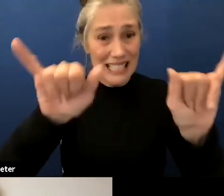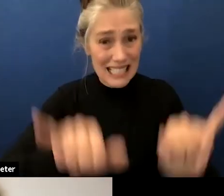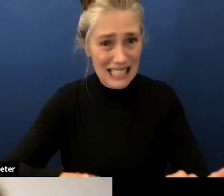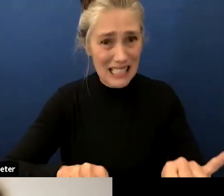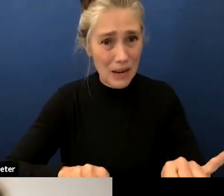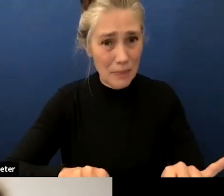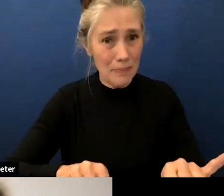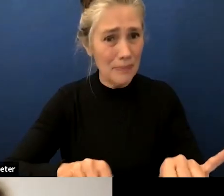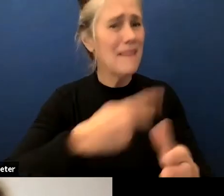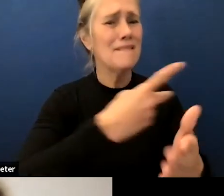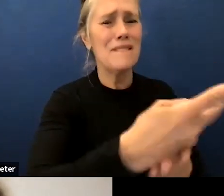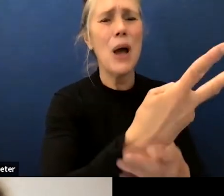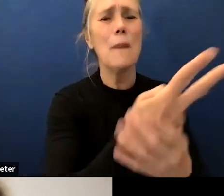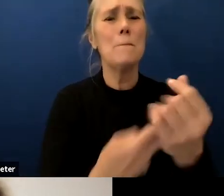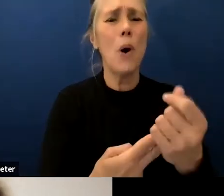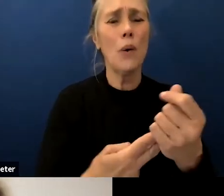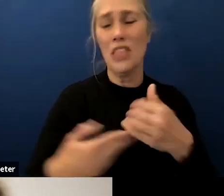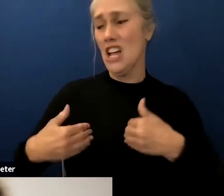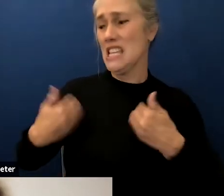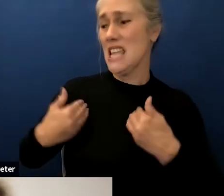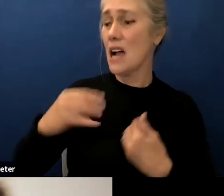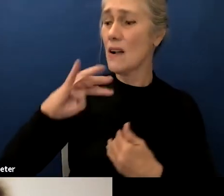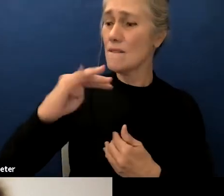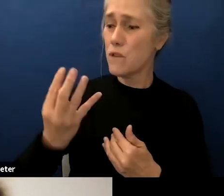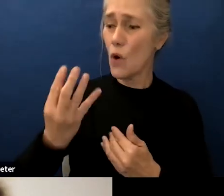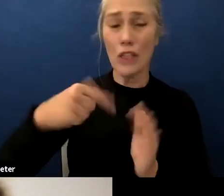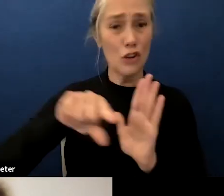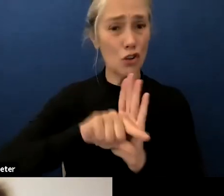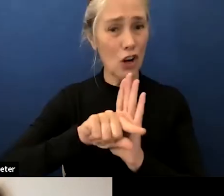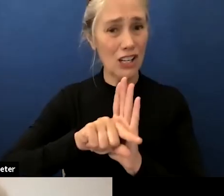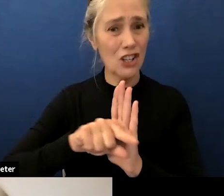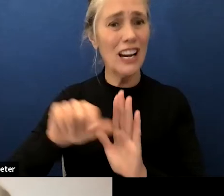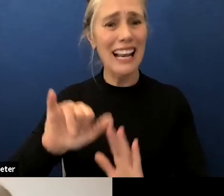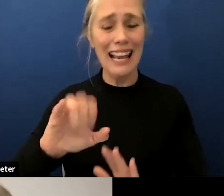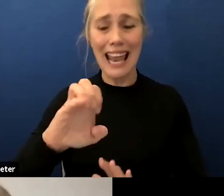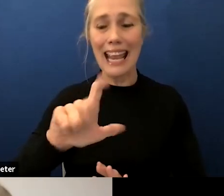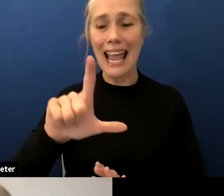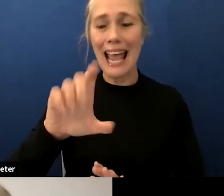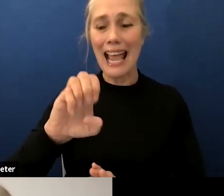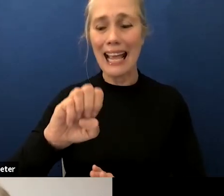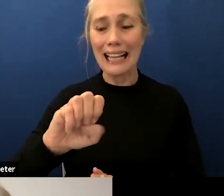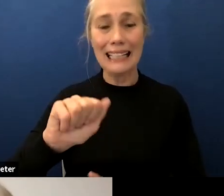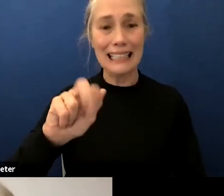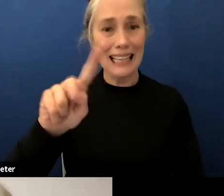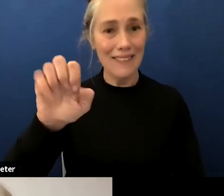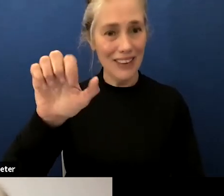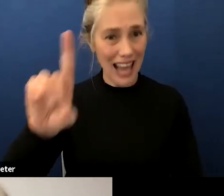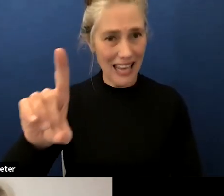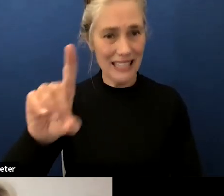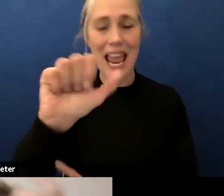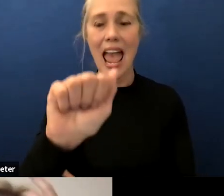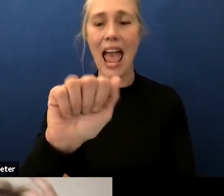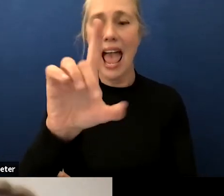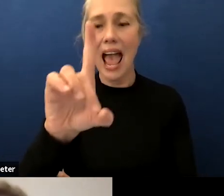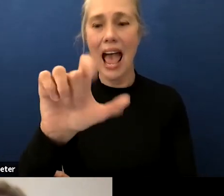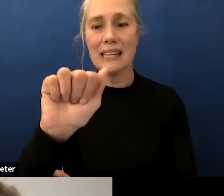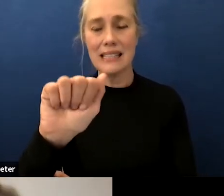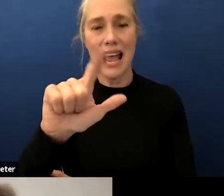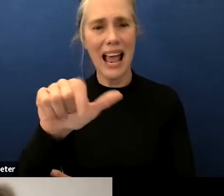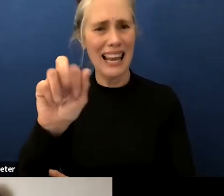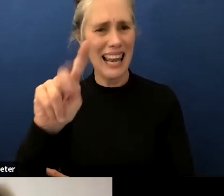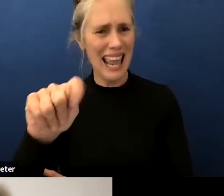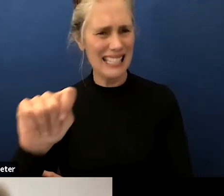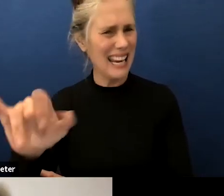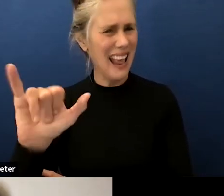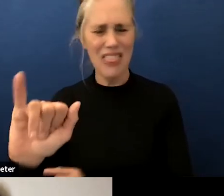at the subgroups with socioeconomic hardship like at cleveland and atalente they're in the like the teens and the 20